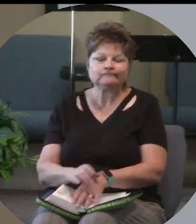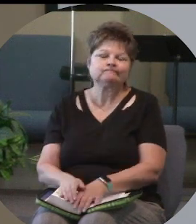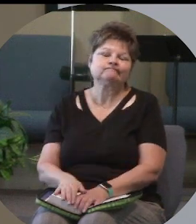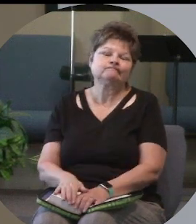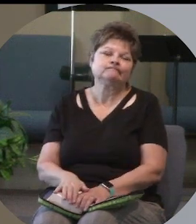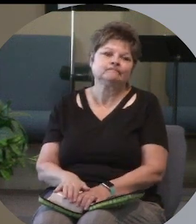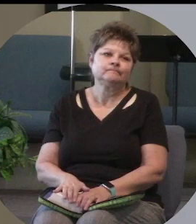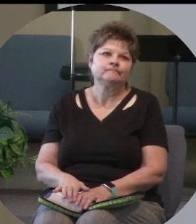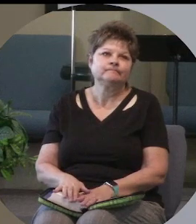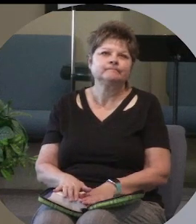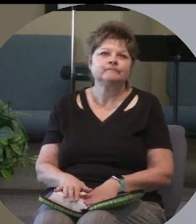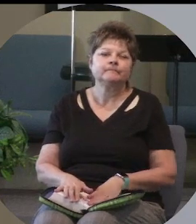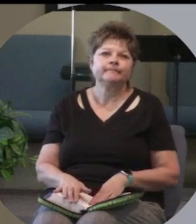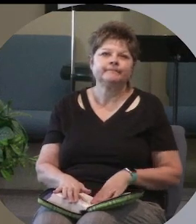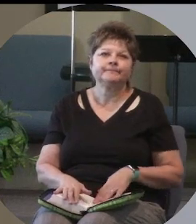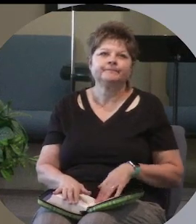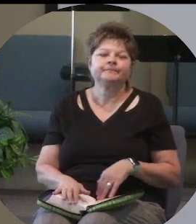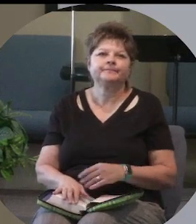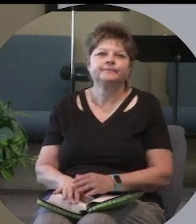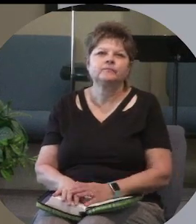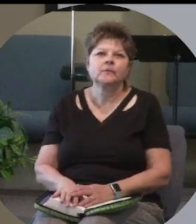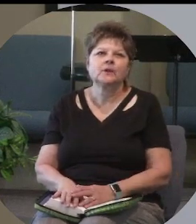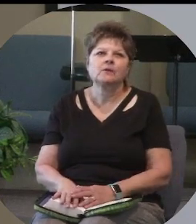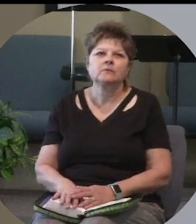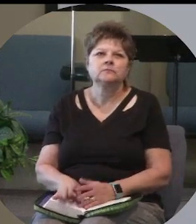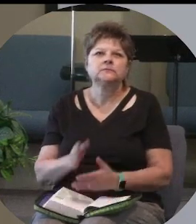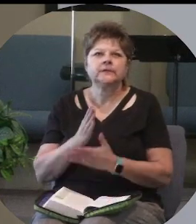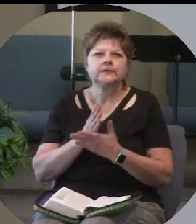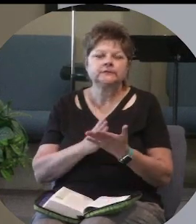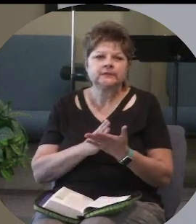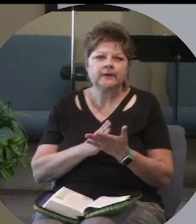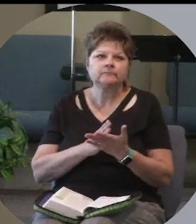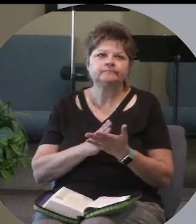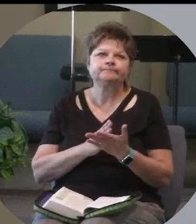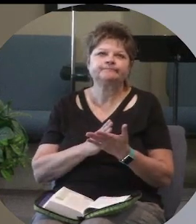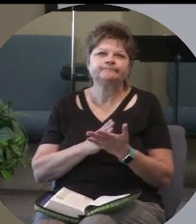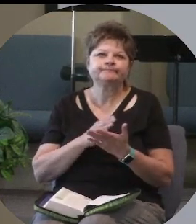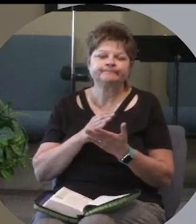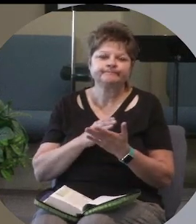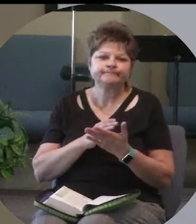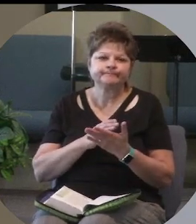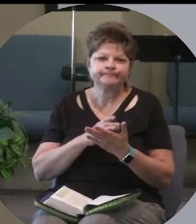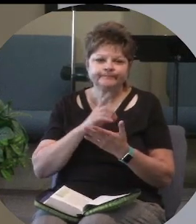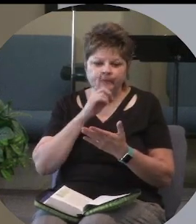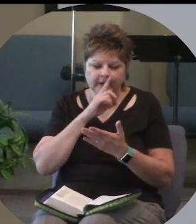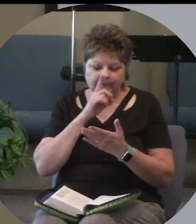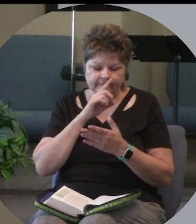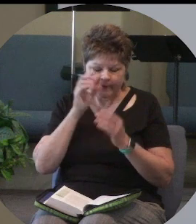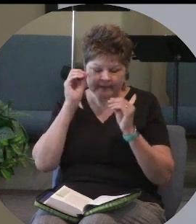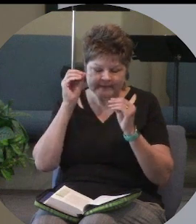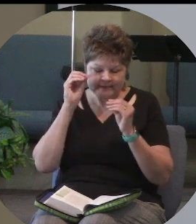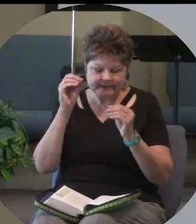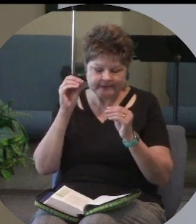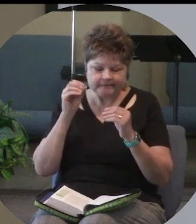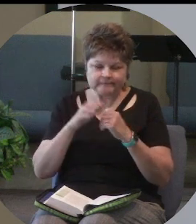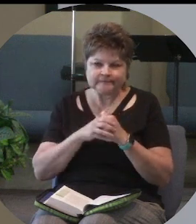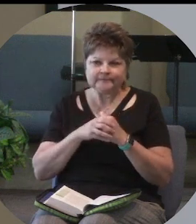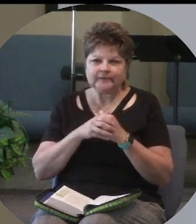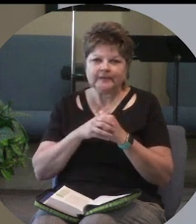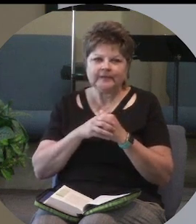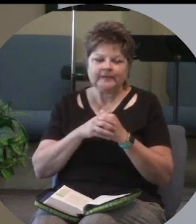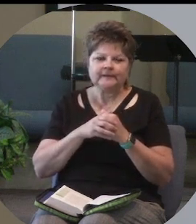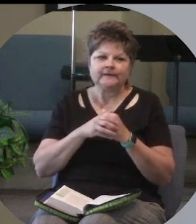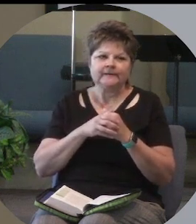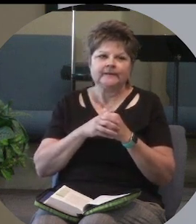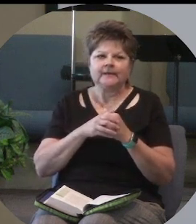Now, there's some fallacies going around. People treat God like He's some magic